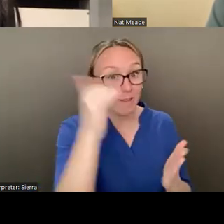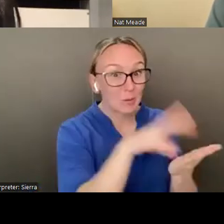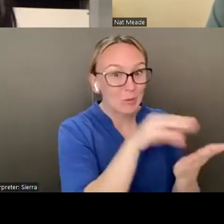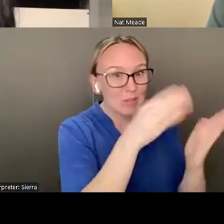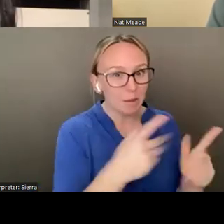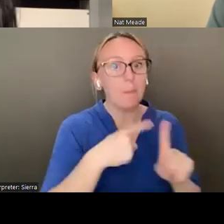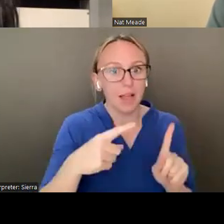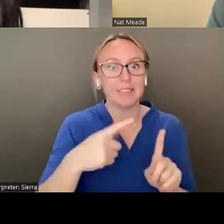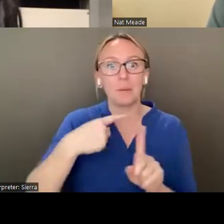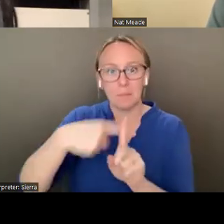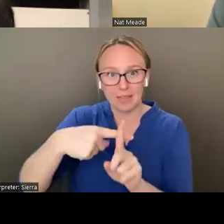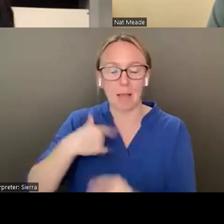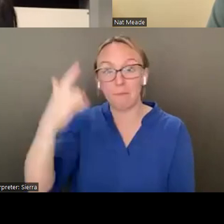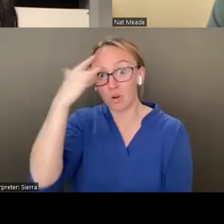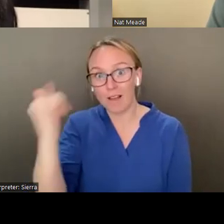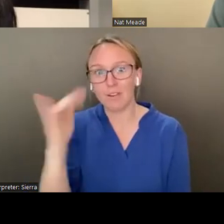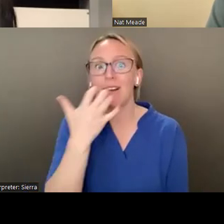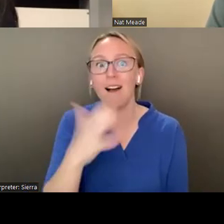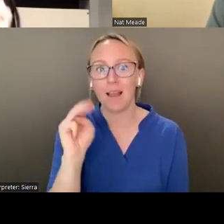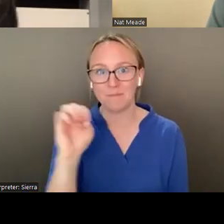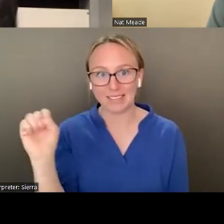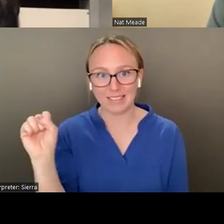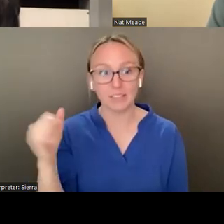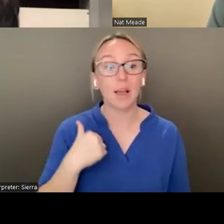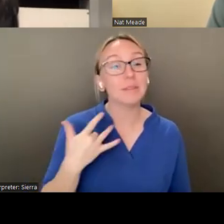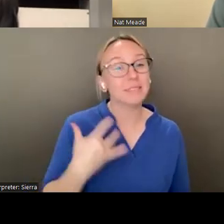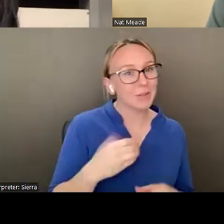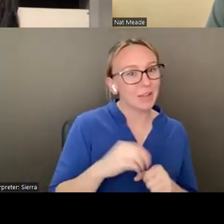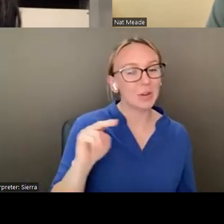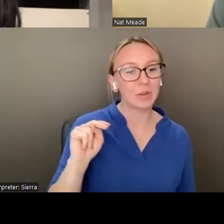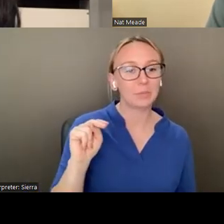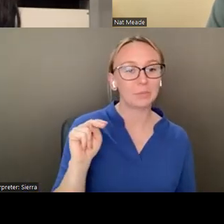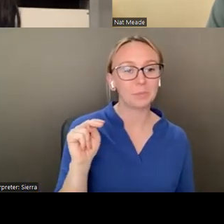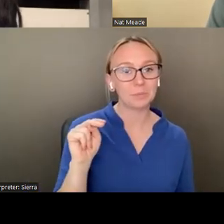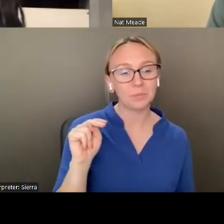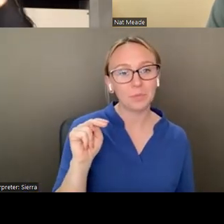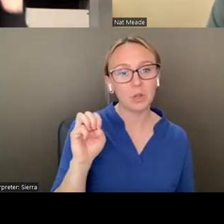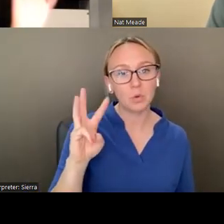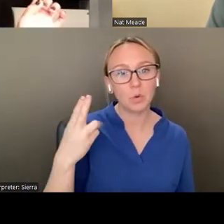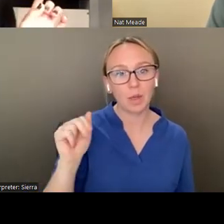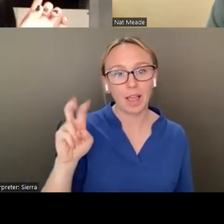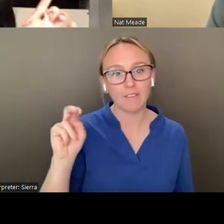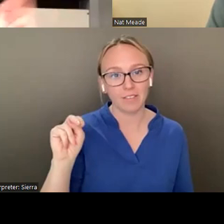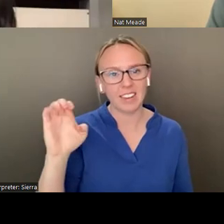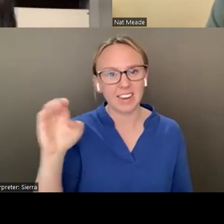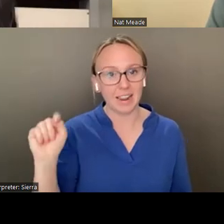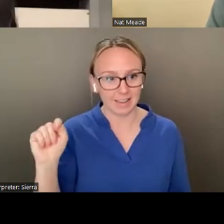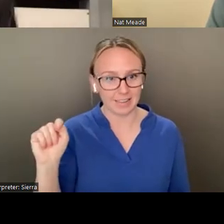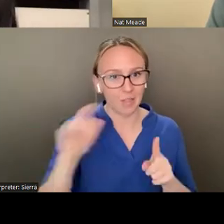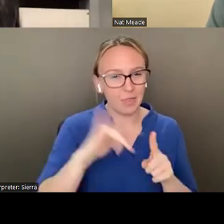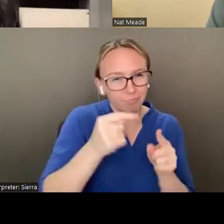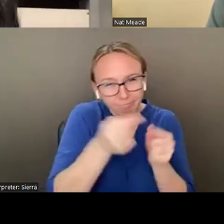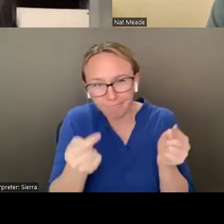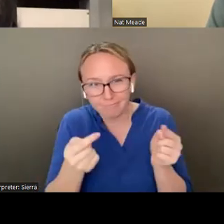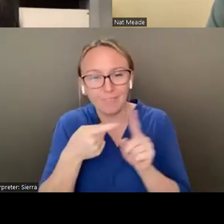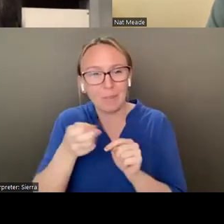I'm normally based in New Haven, Connecticut, right in Worcester Square, on the other side of the historic and